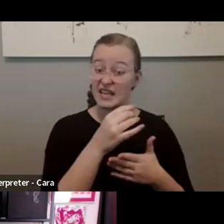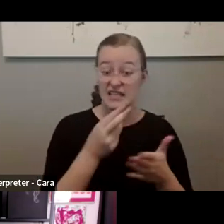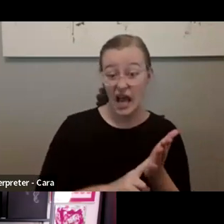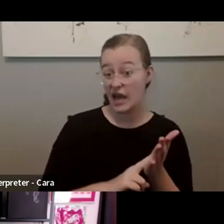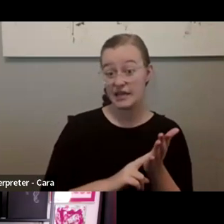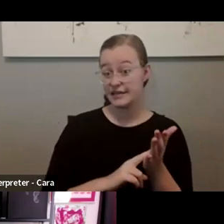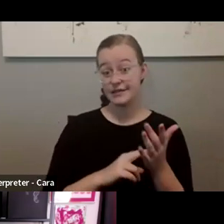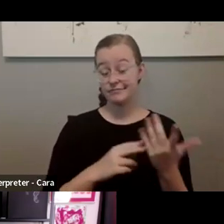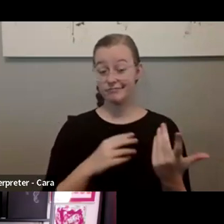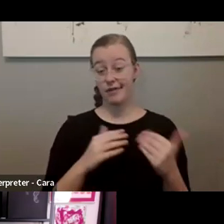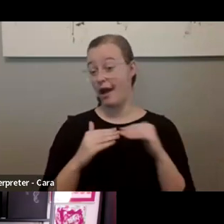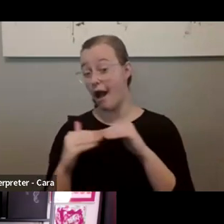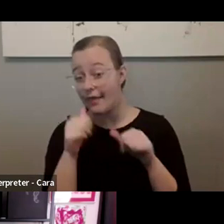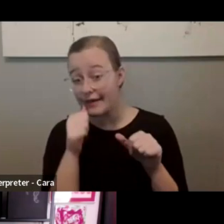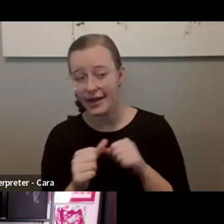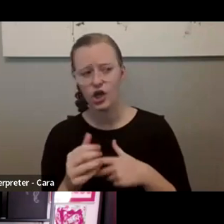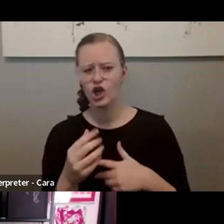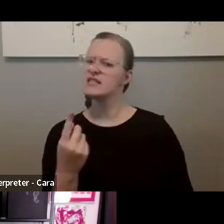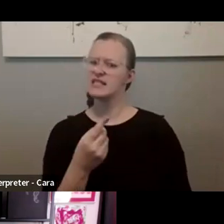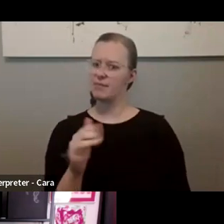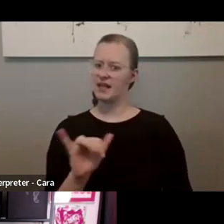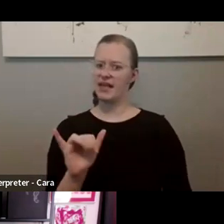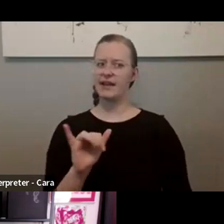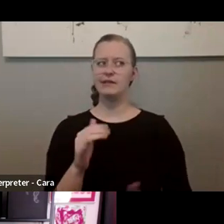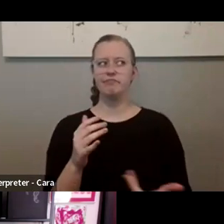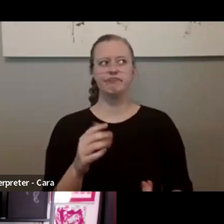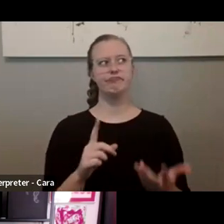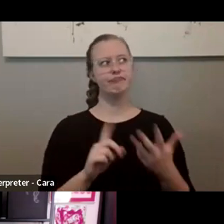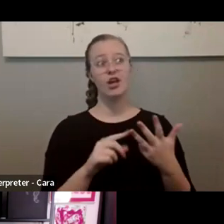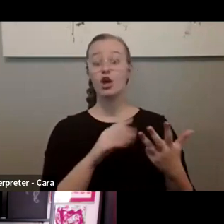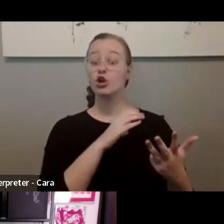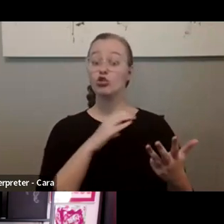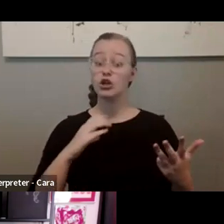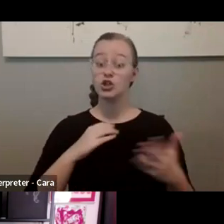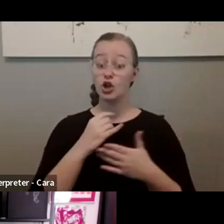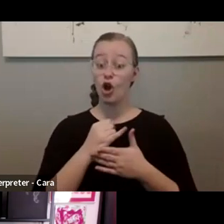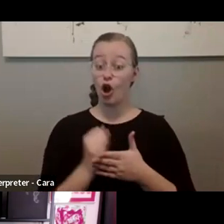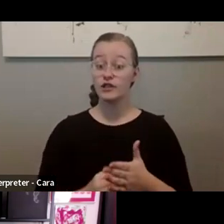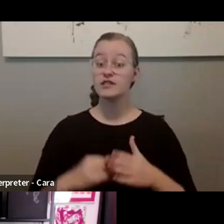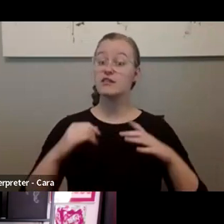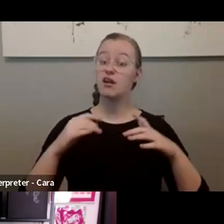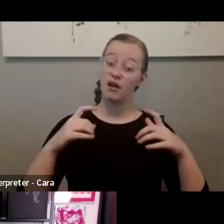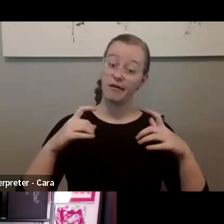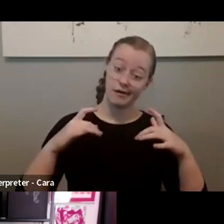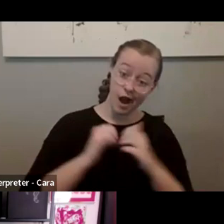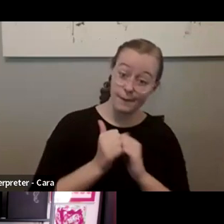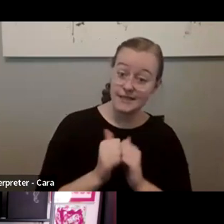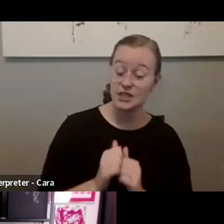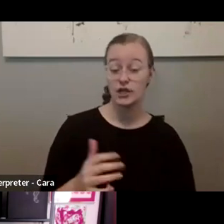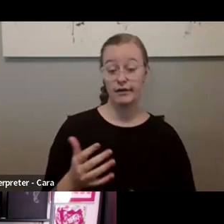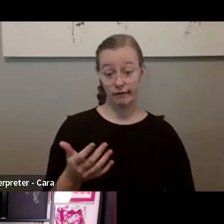issue? Even something like the Congressional Arts Competition will use that. All of Kentucky's